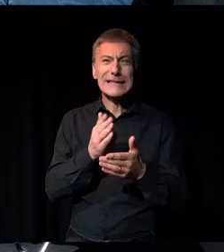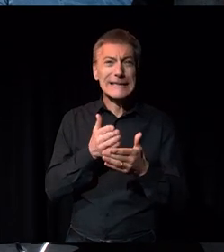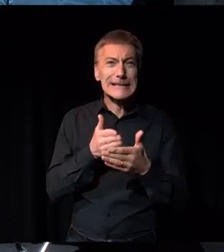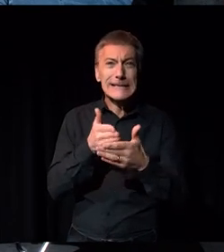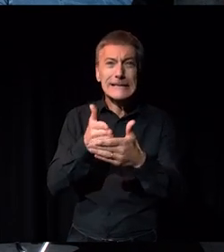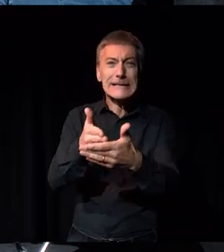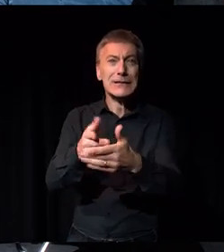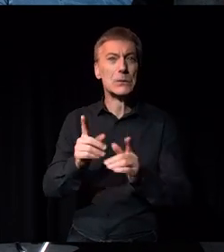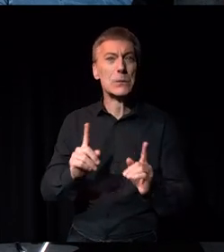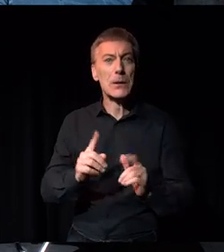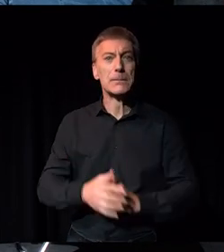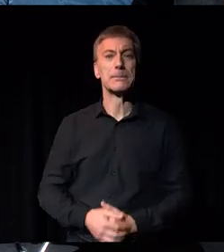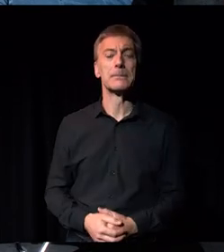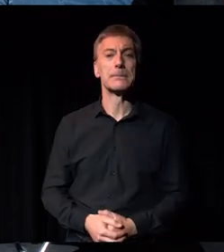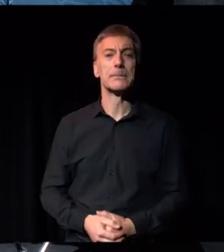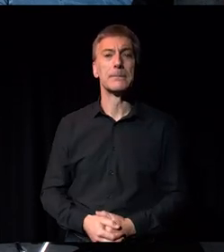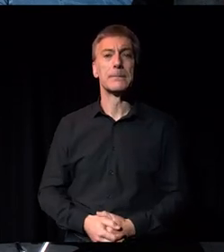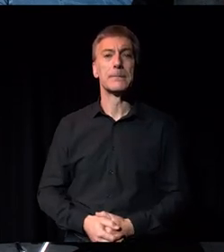were working in the sector.